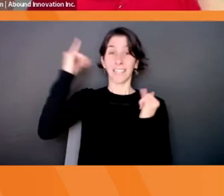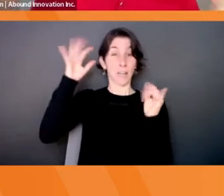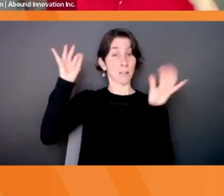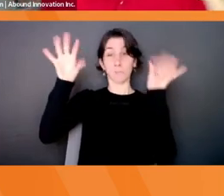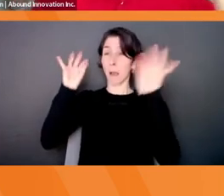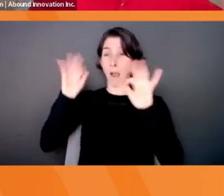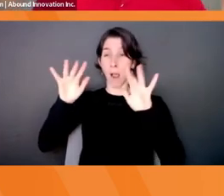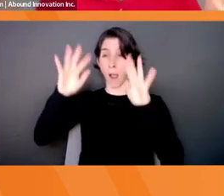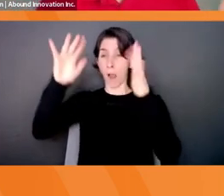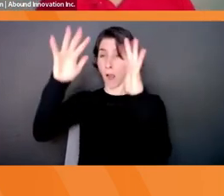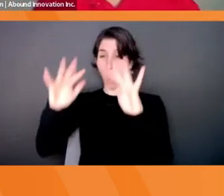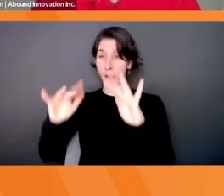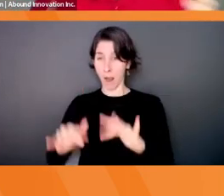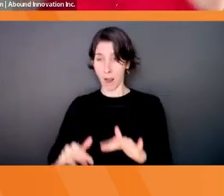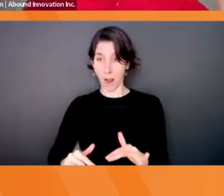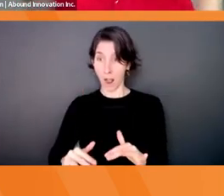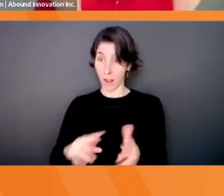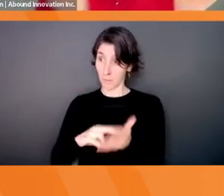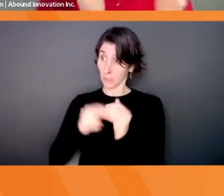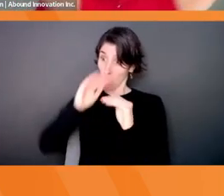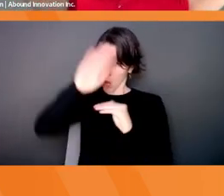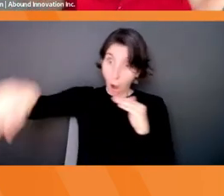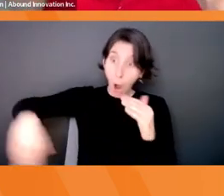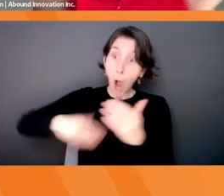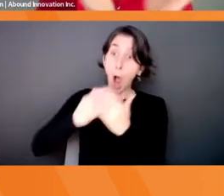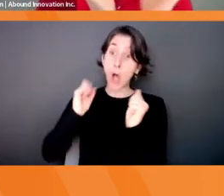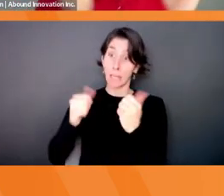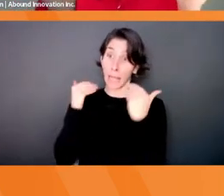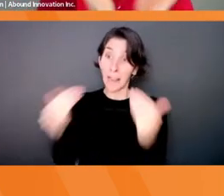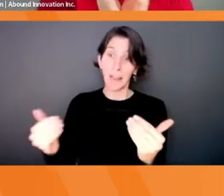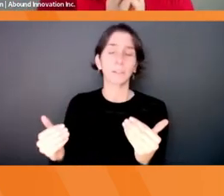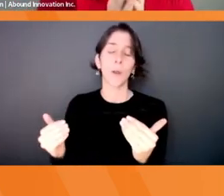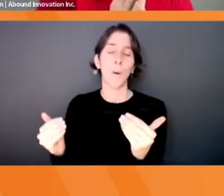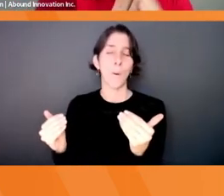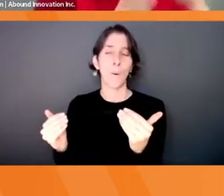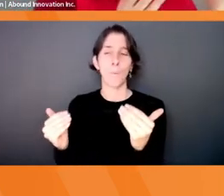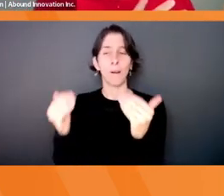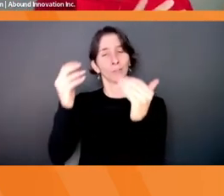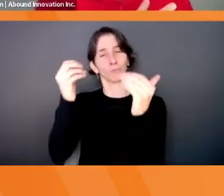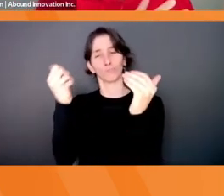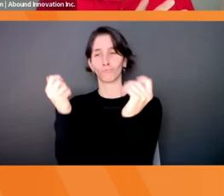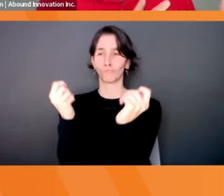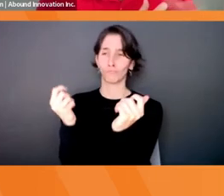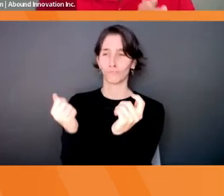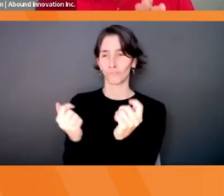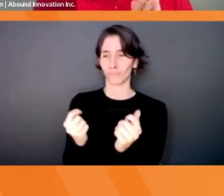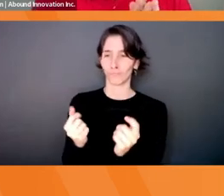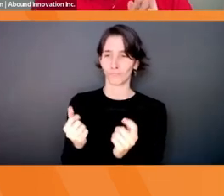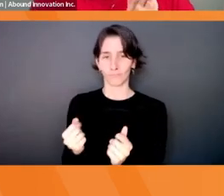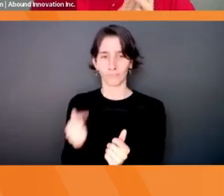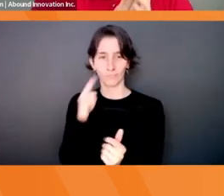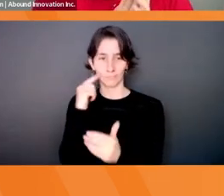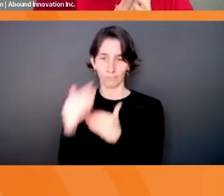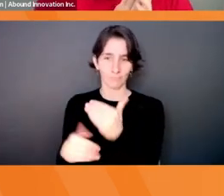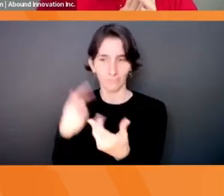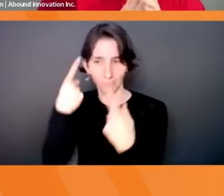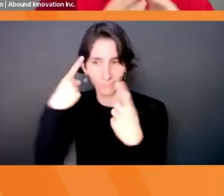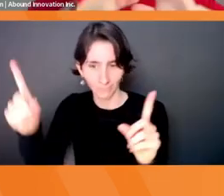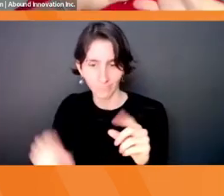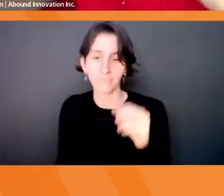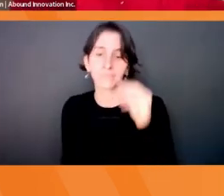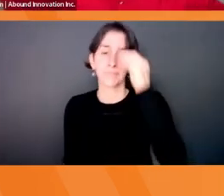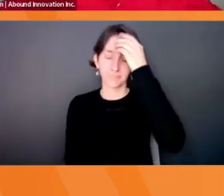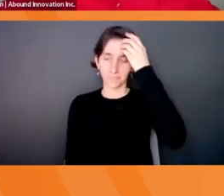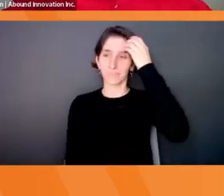because you got to, you can't do all of them, right? So you got to evaluate, got to bring them, you got to pare them down in order to move forward. So there's, there's this, there's this